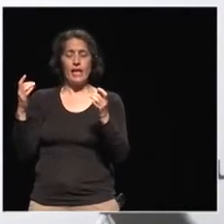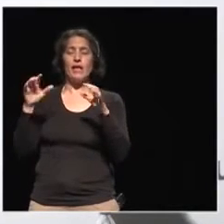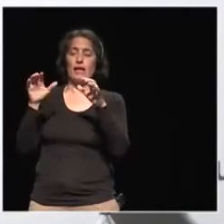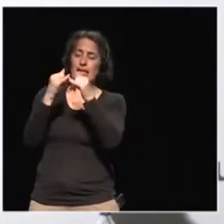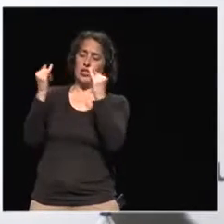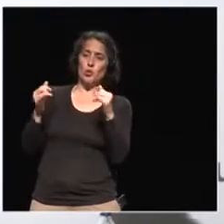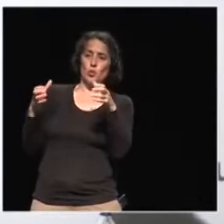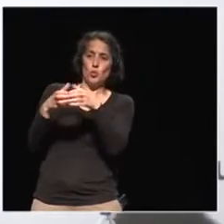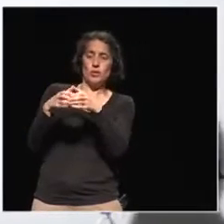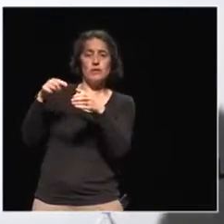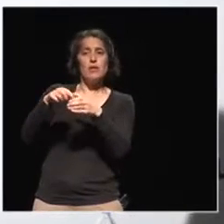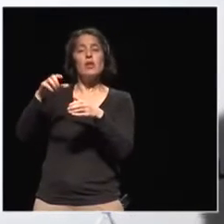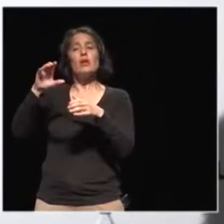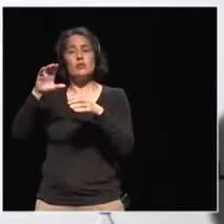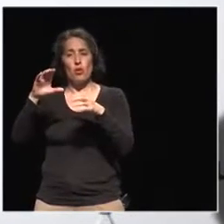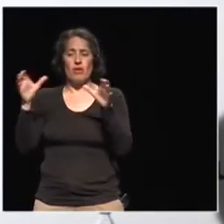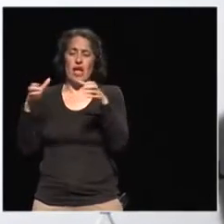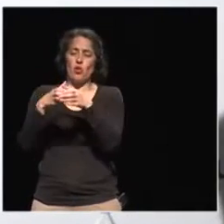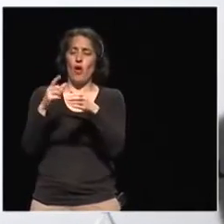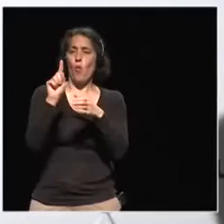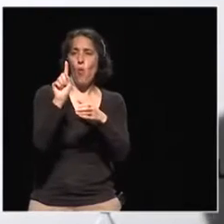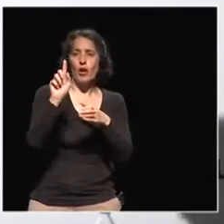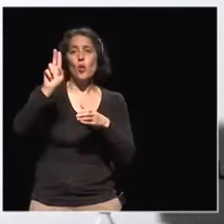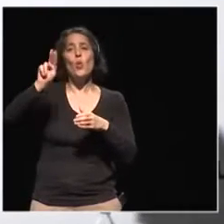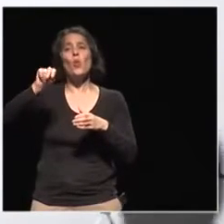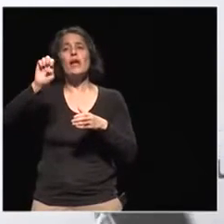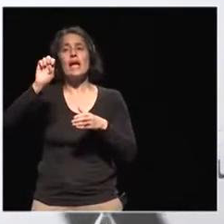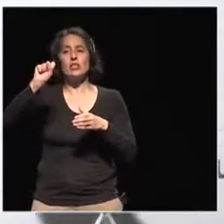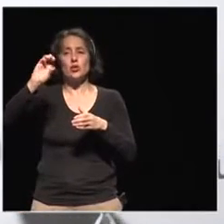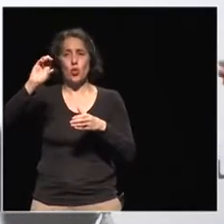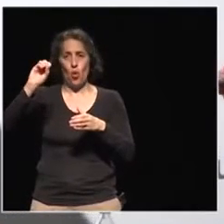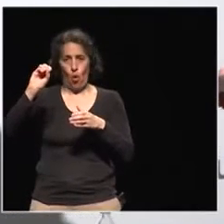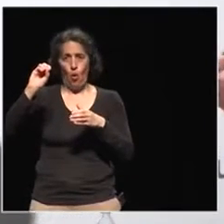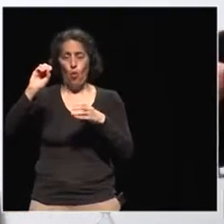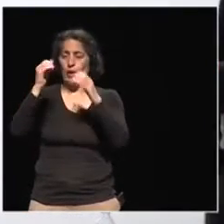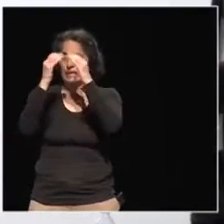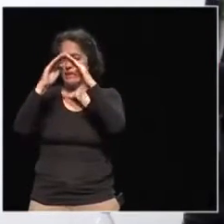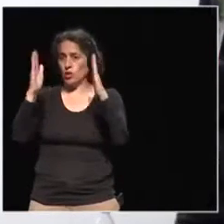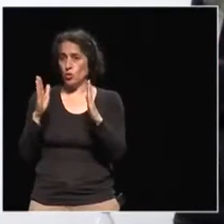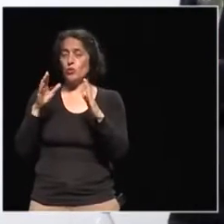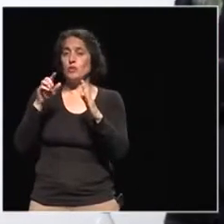Category 1 UNESCO Institute in India. Thanks a lot for coming.